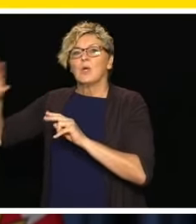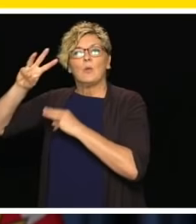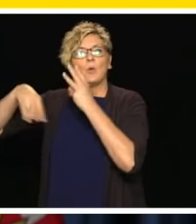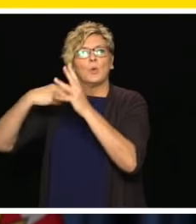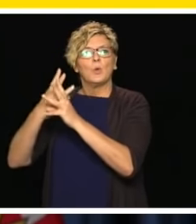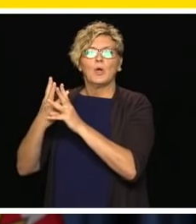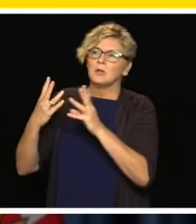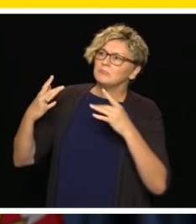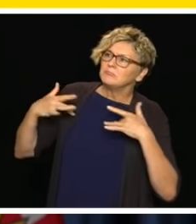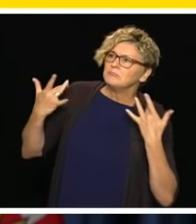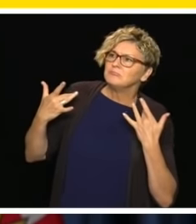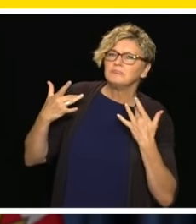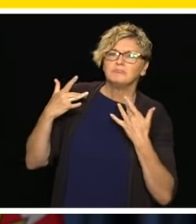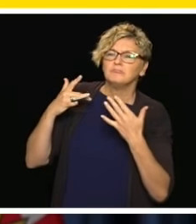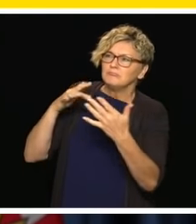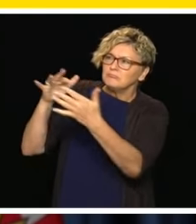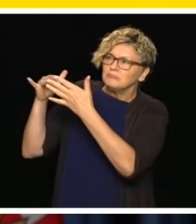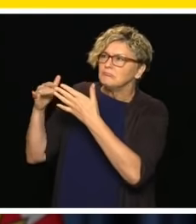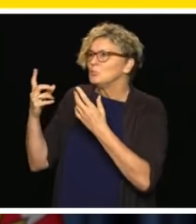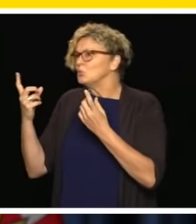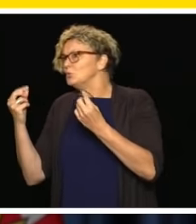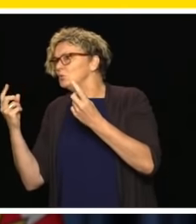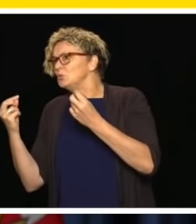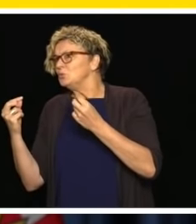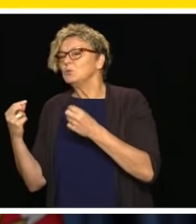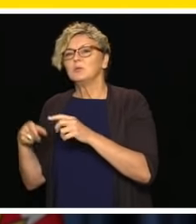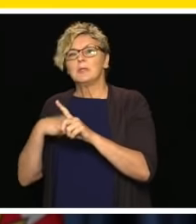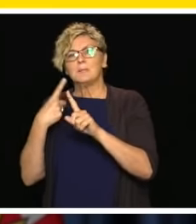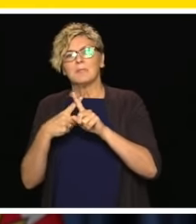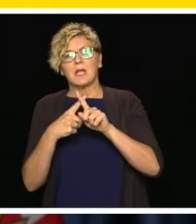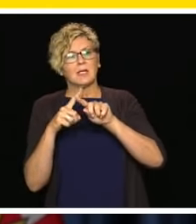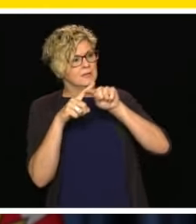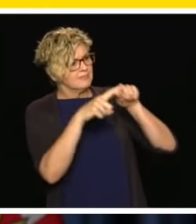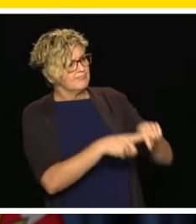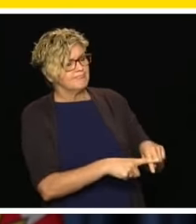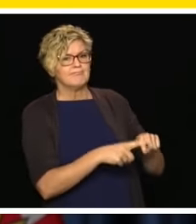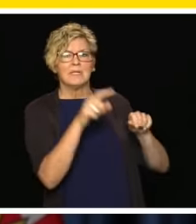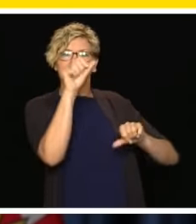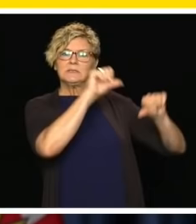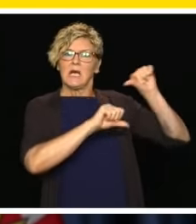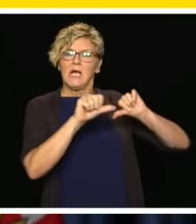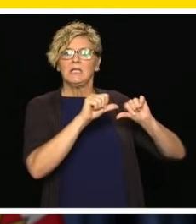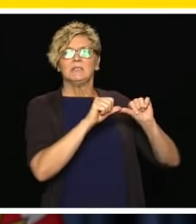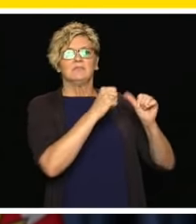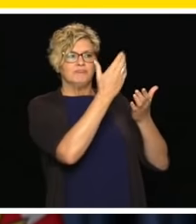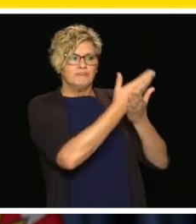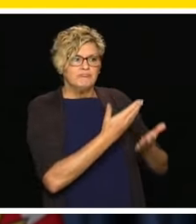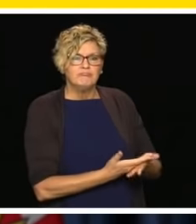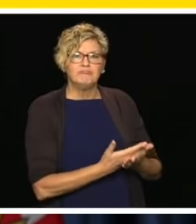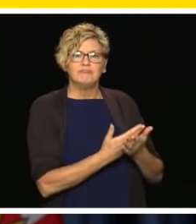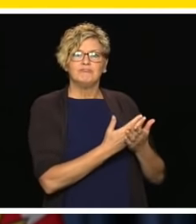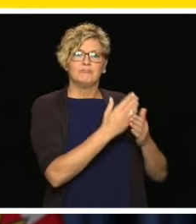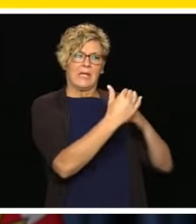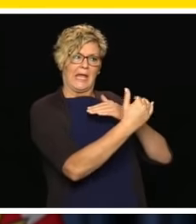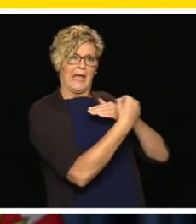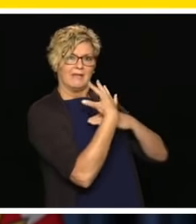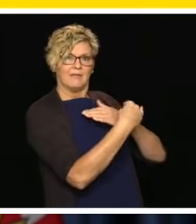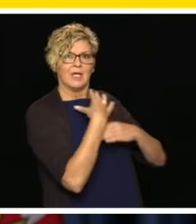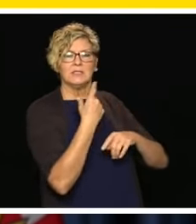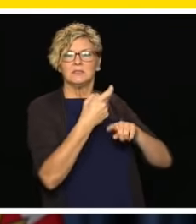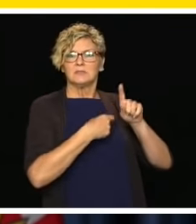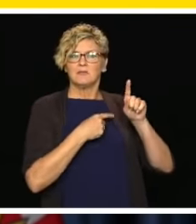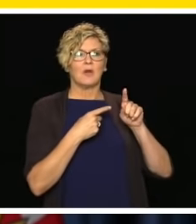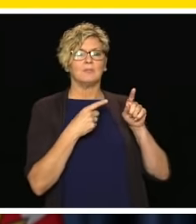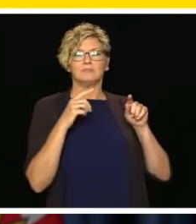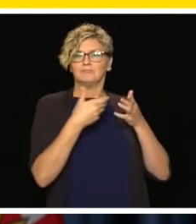in-class learning. We have relied on the science and medical advice of the provincial health officer to guide our return to classes in a gradual